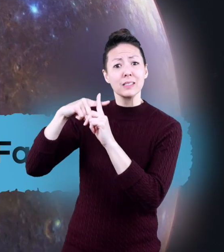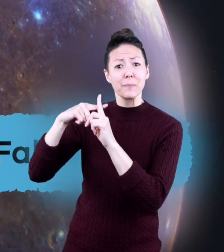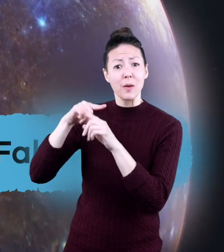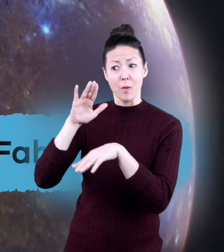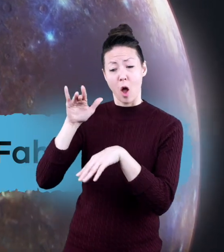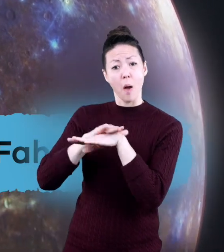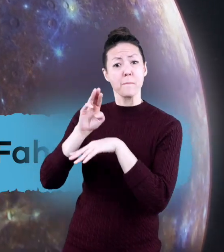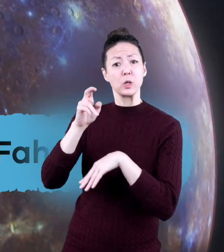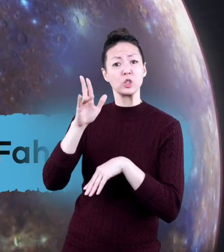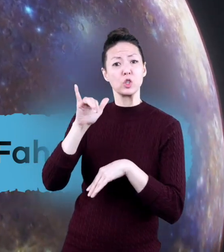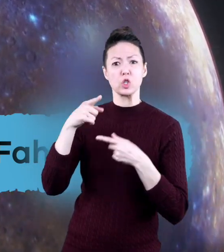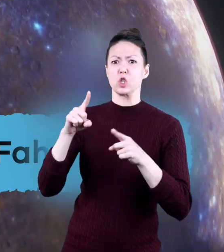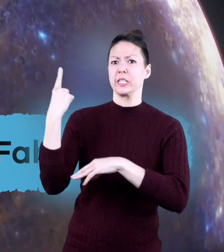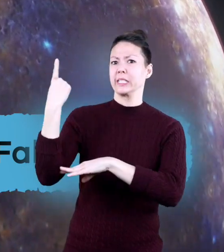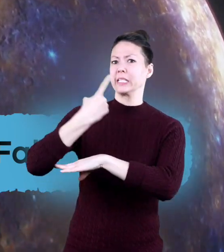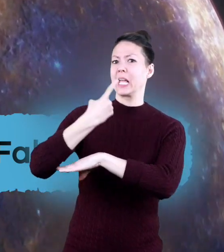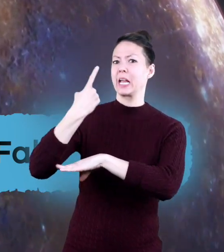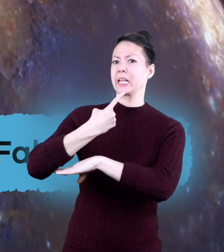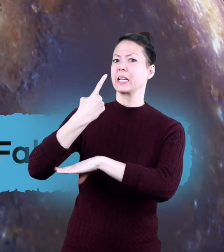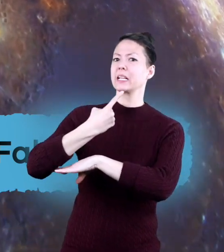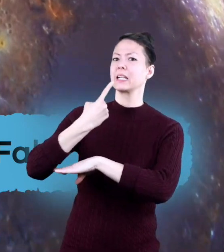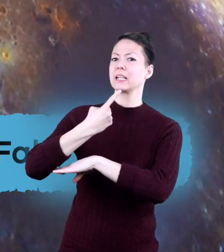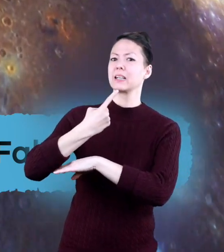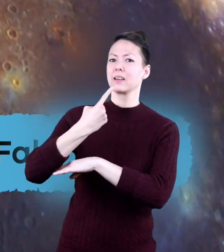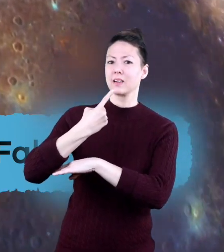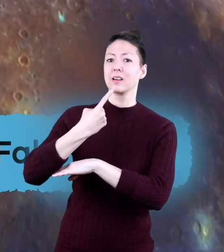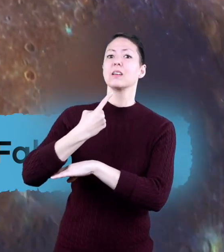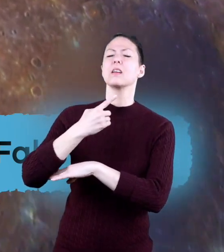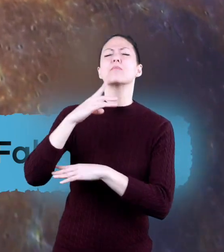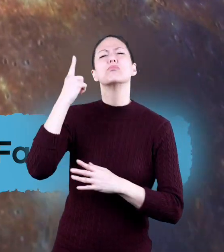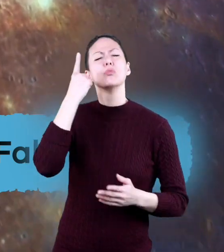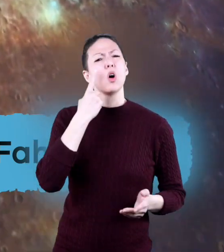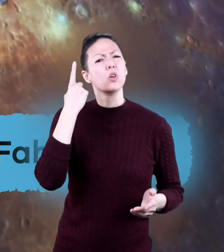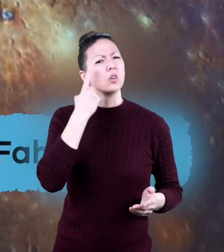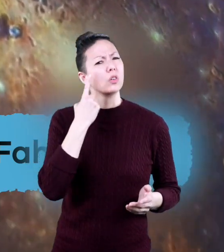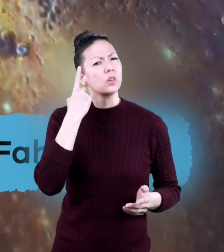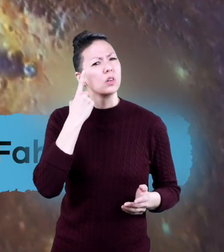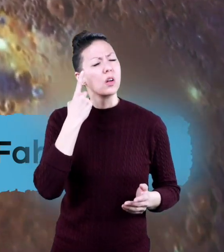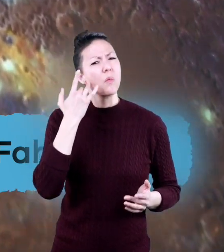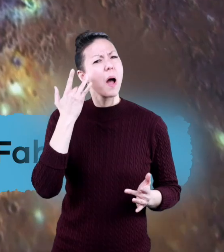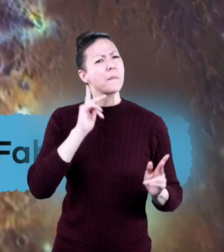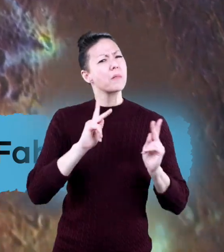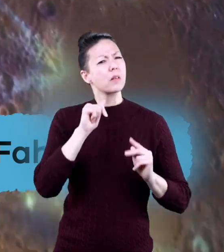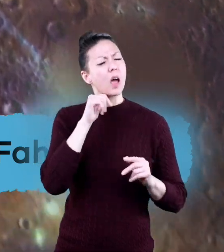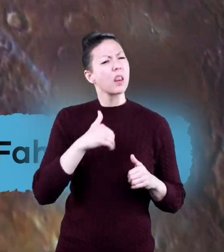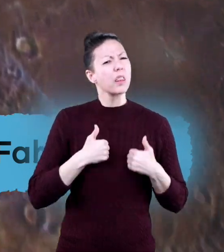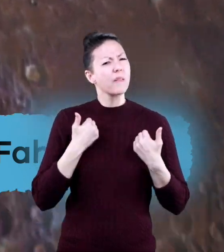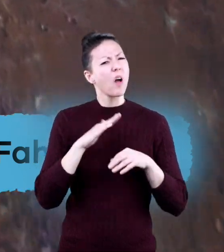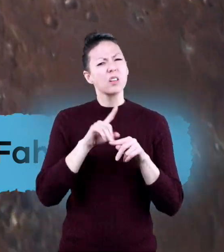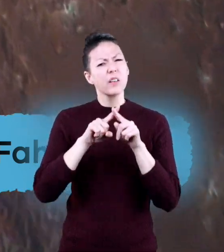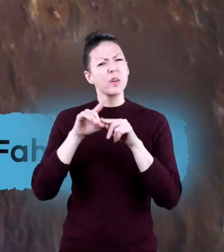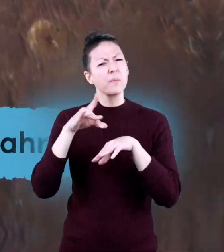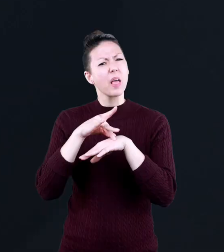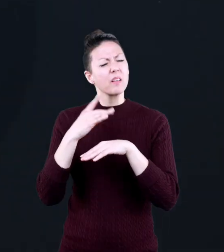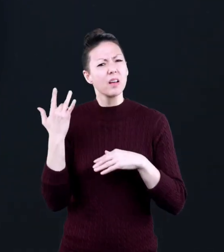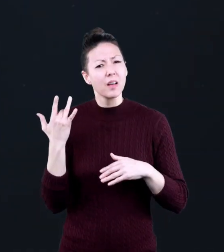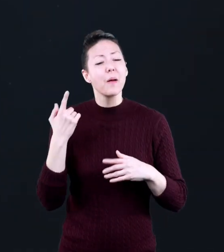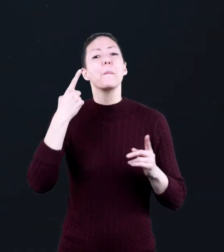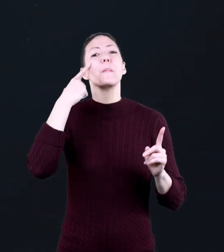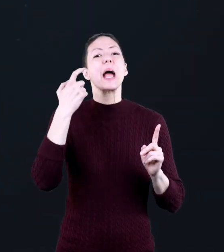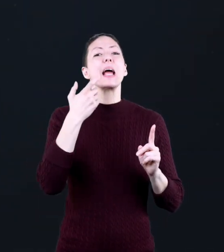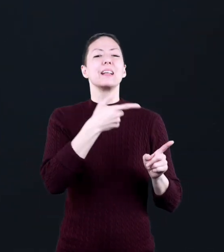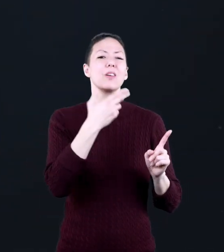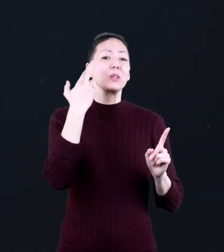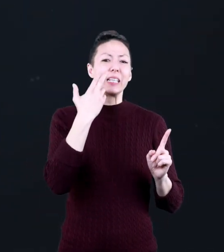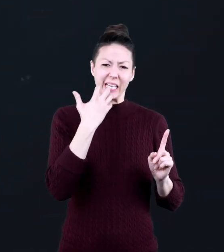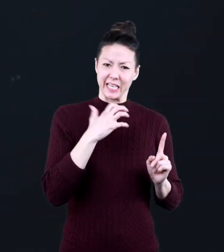That's the temperature on Mercury during the day. If you've ever wondered why people don't live on other planets, heat is a